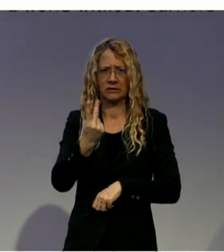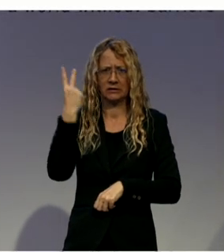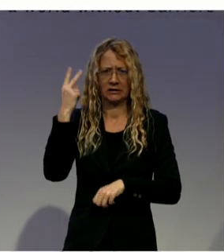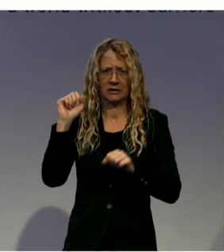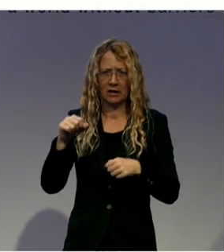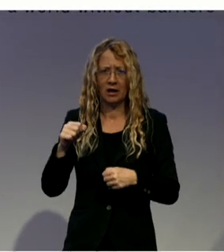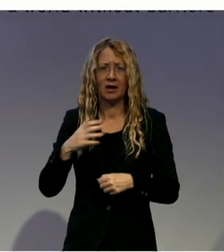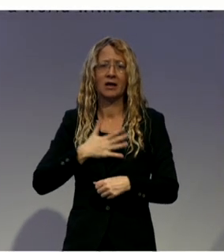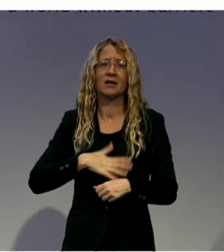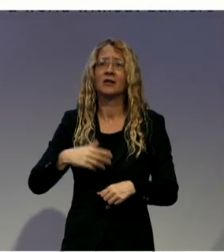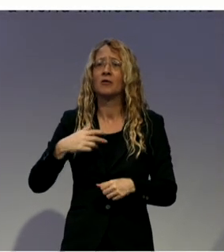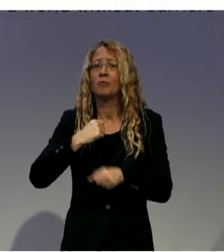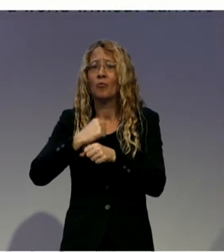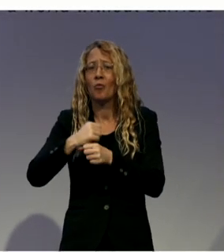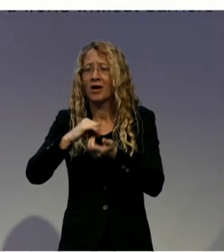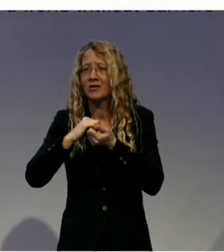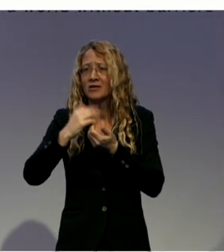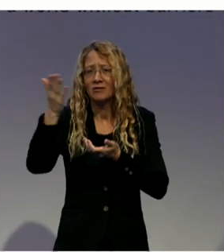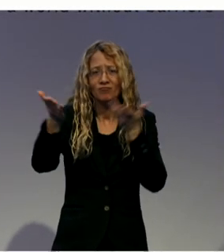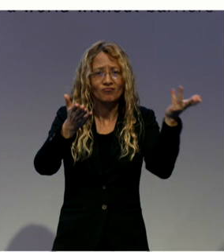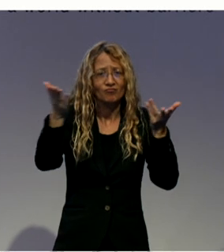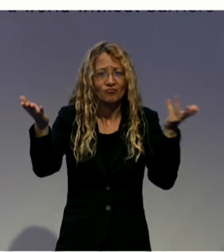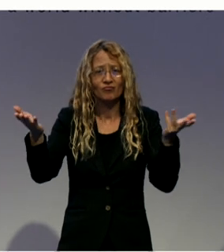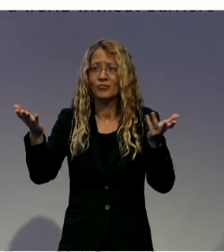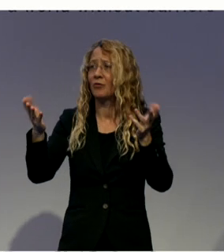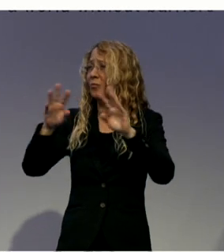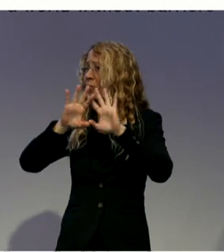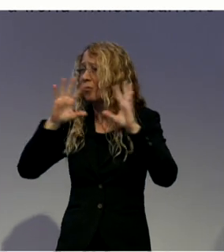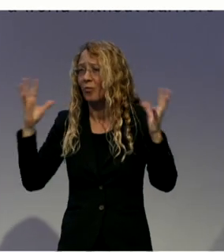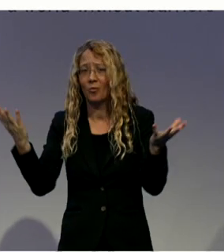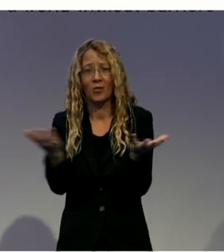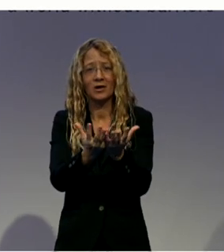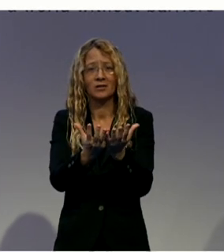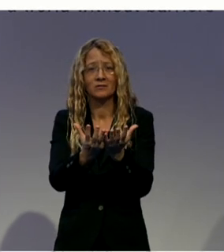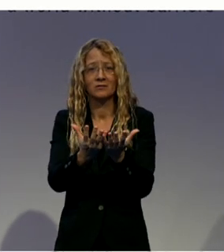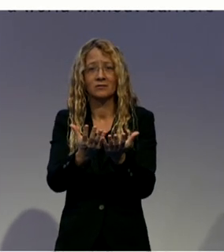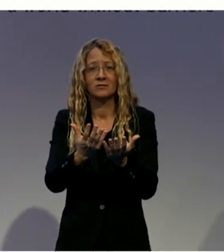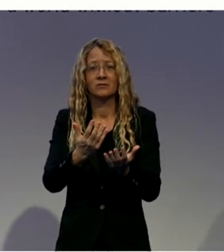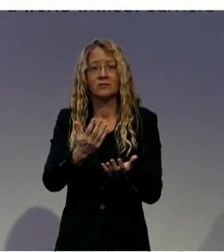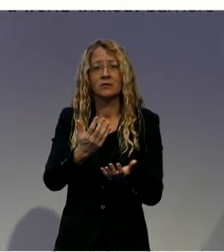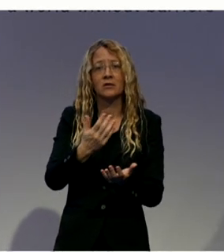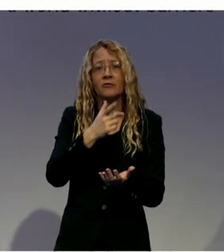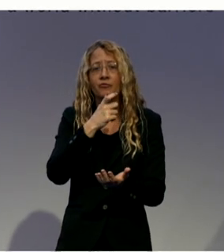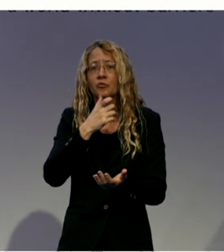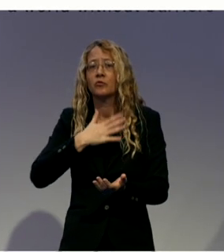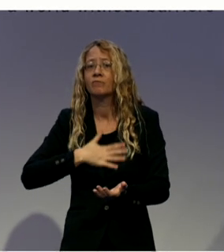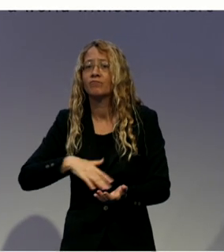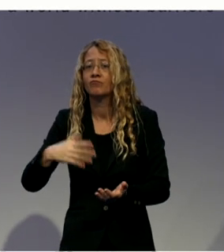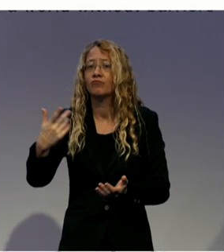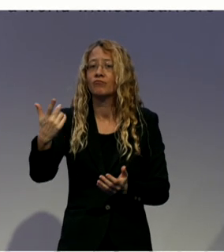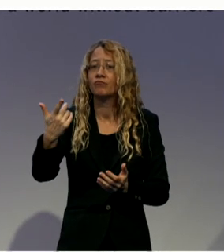the world who wants to deepen legal capacity and how to support people in difficult circumstances. Thank you very much.